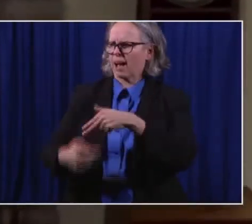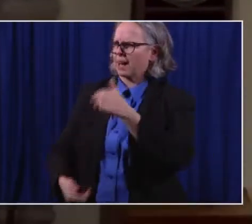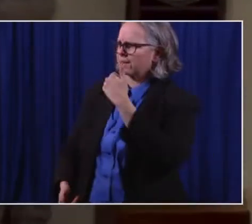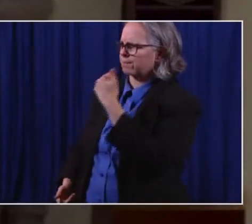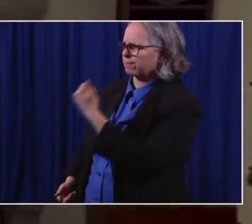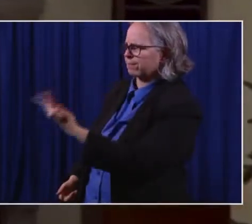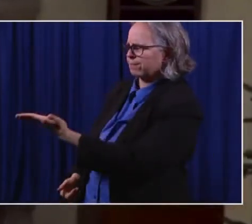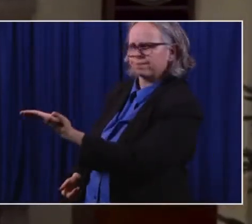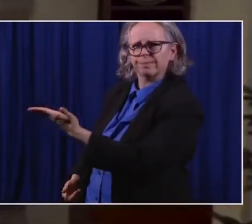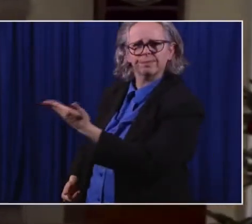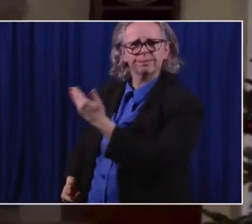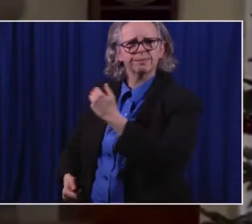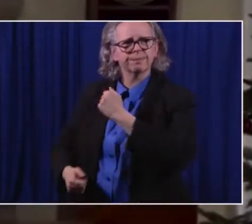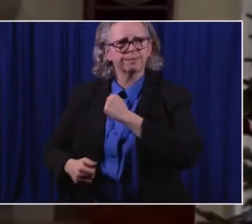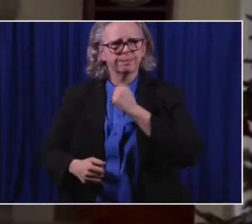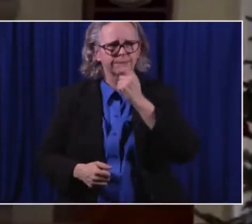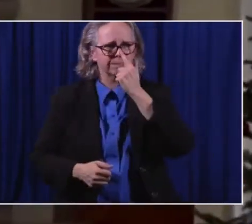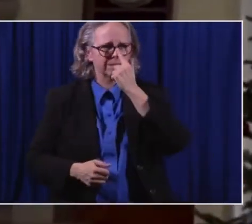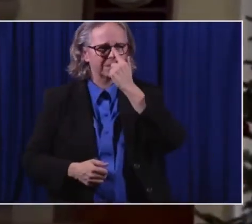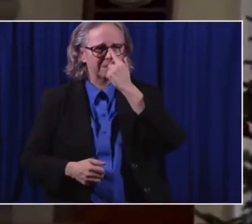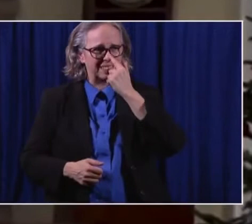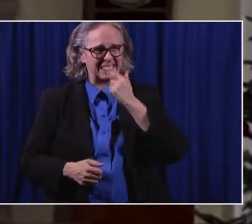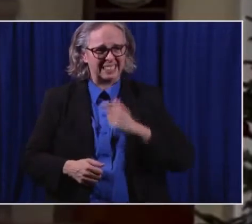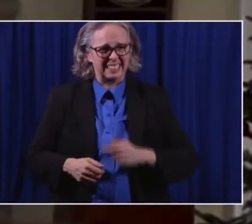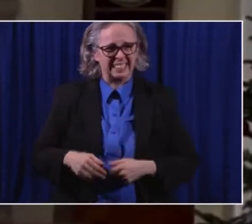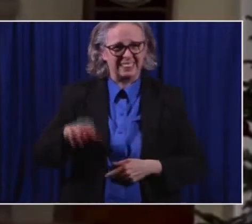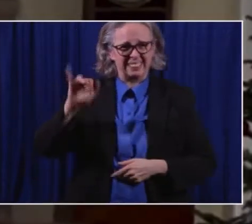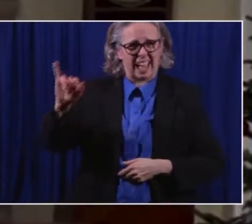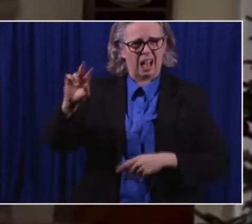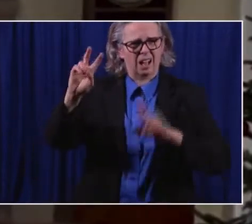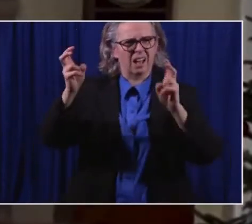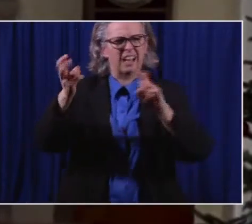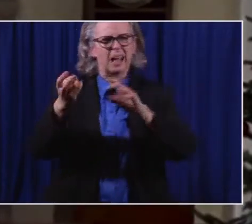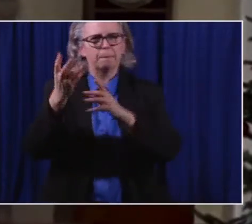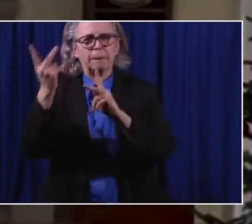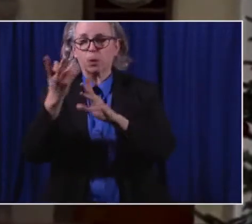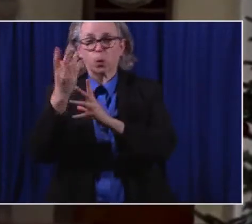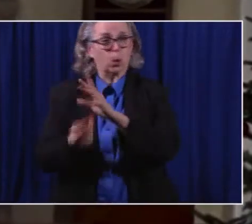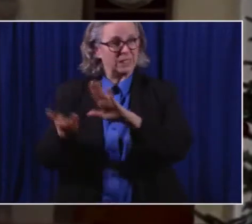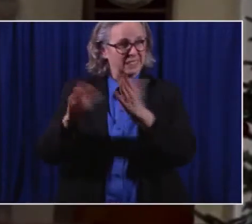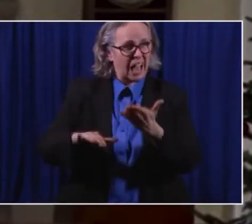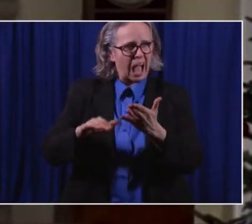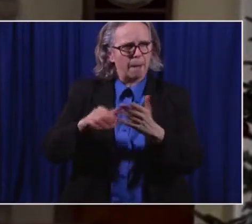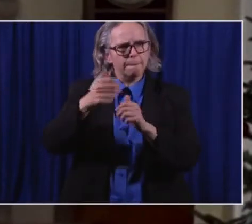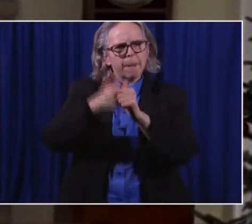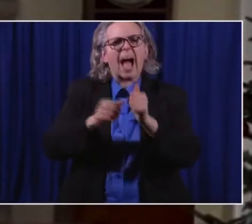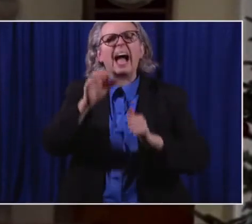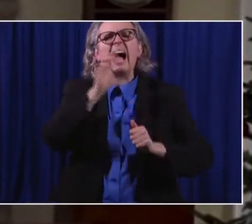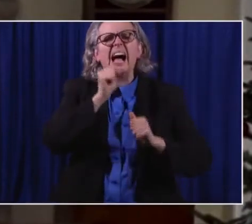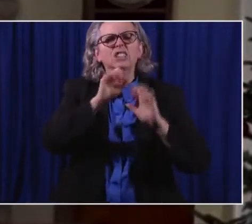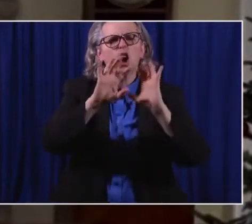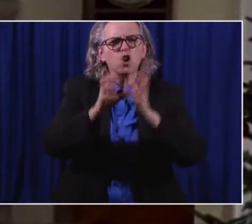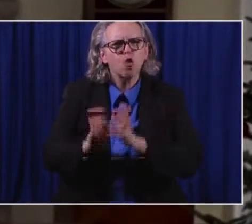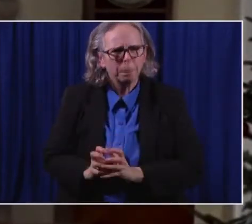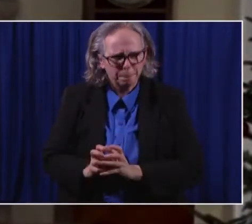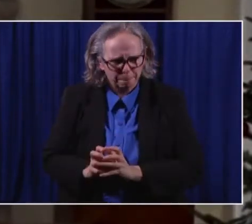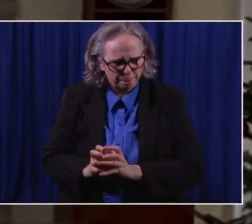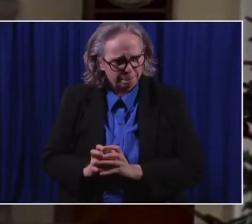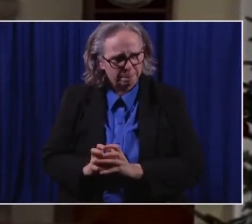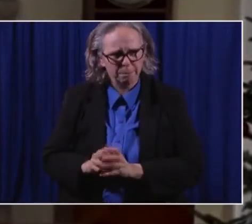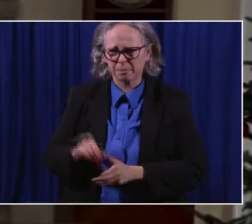slide which shows mortality in Ohio from COVID by age